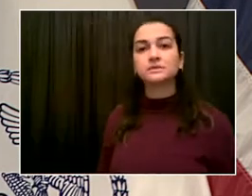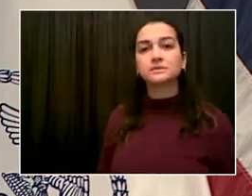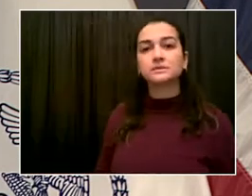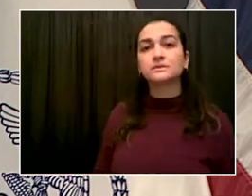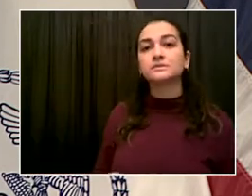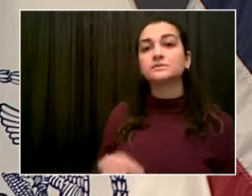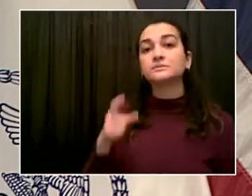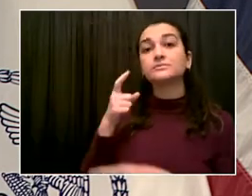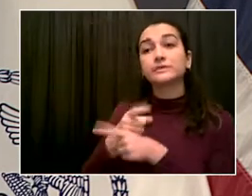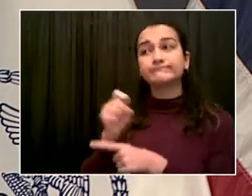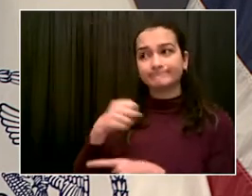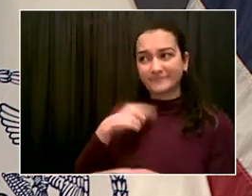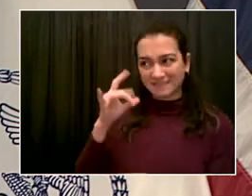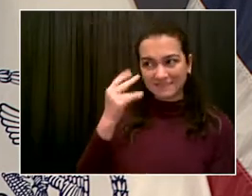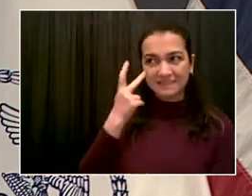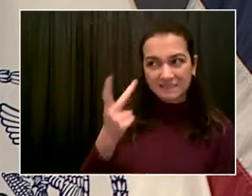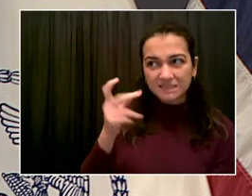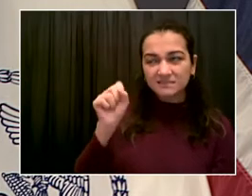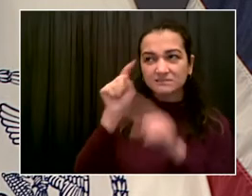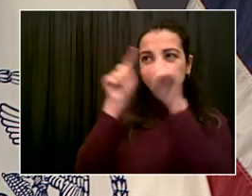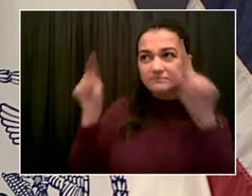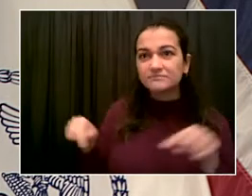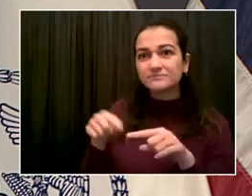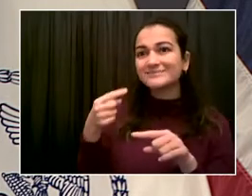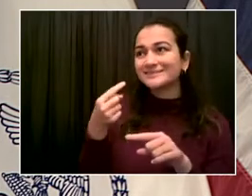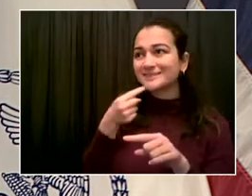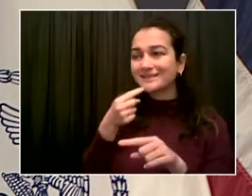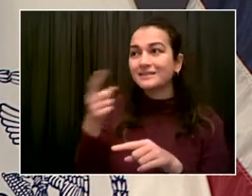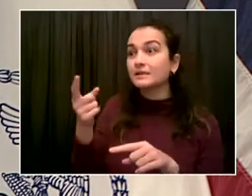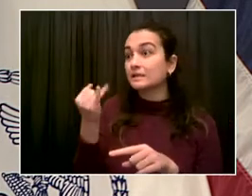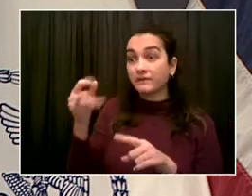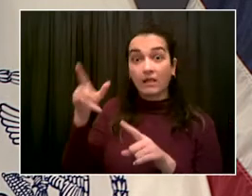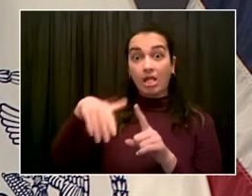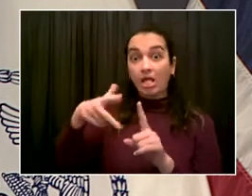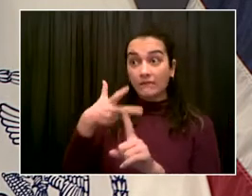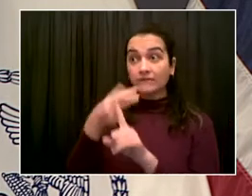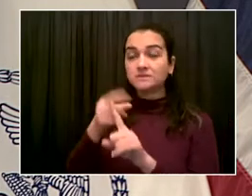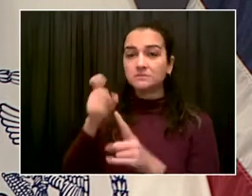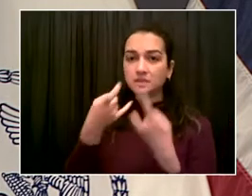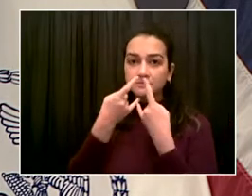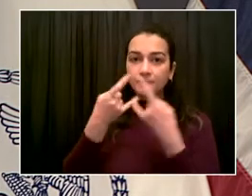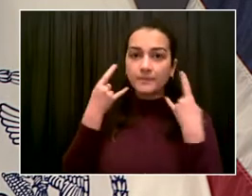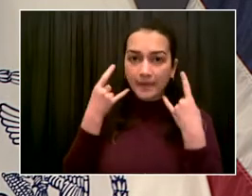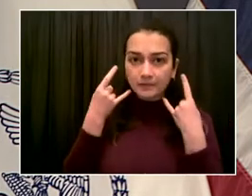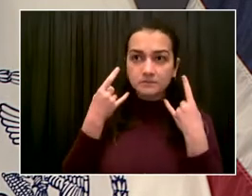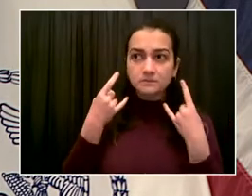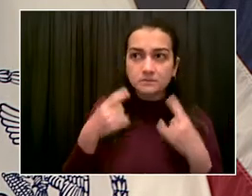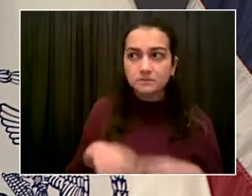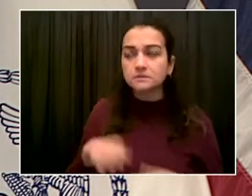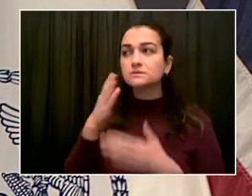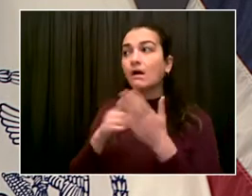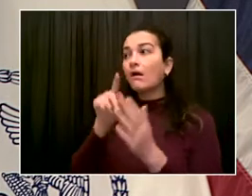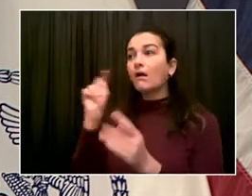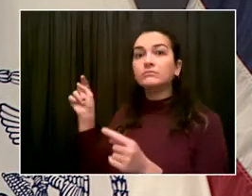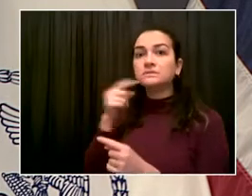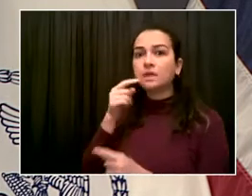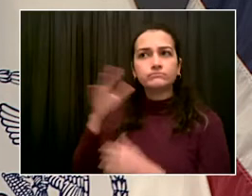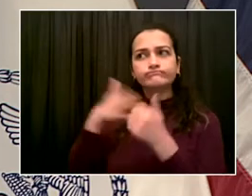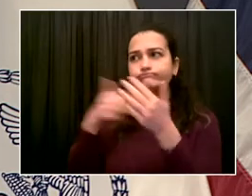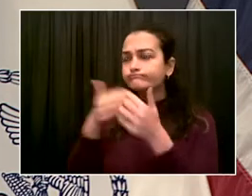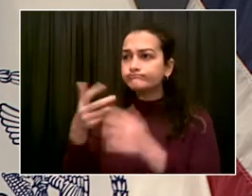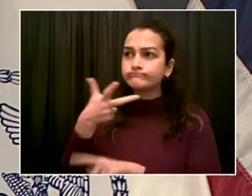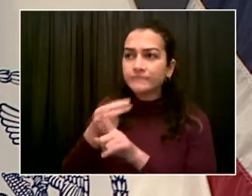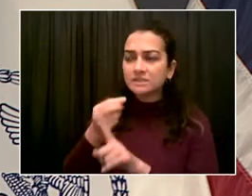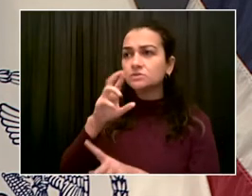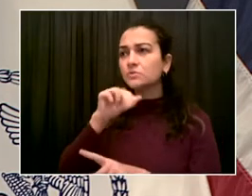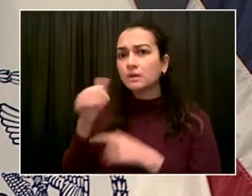So I want to remind all New Yorkers that there's a lot of places that have that right to say, if you're coming into our establishment,